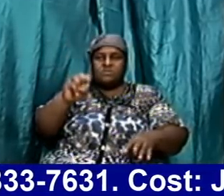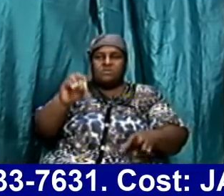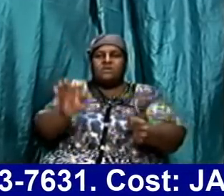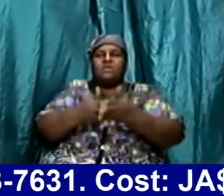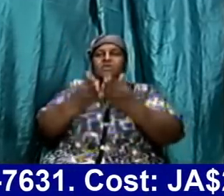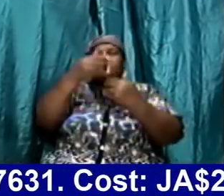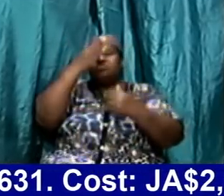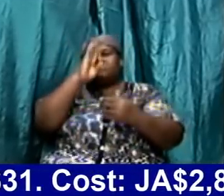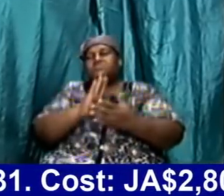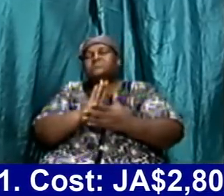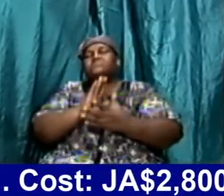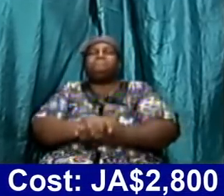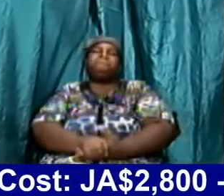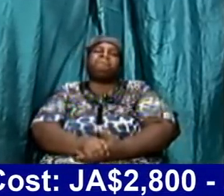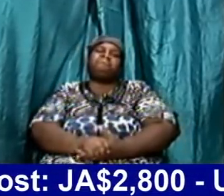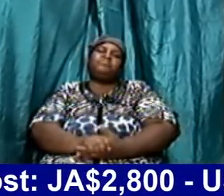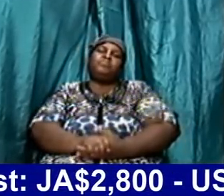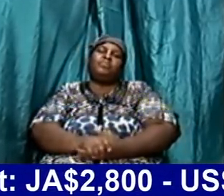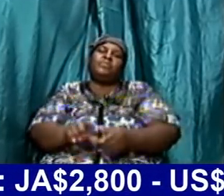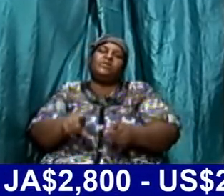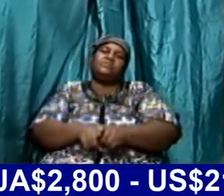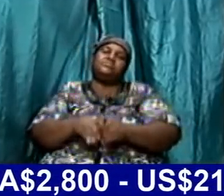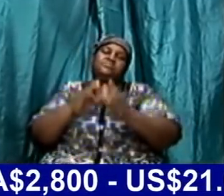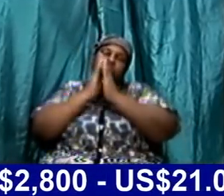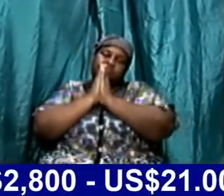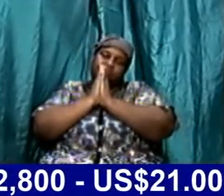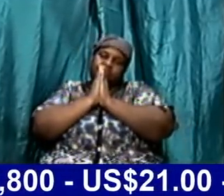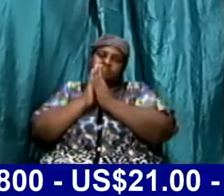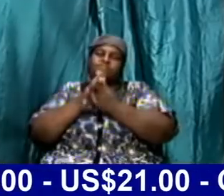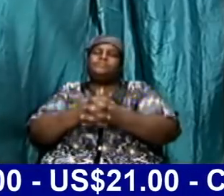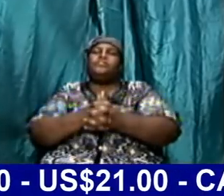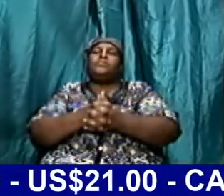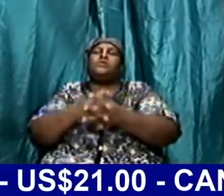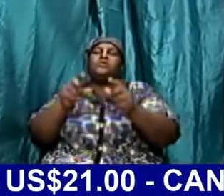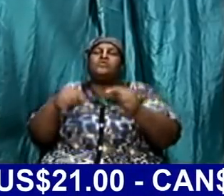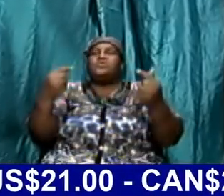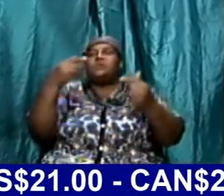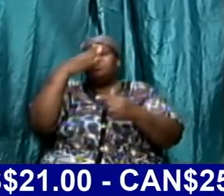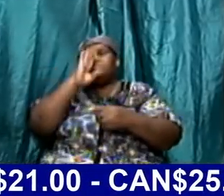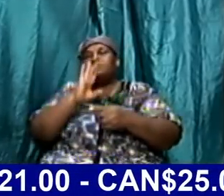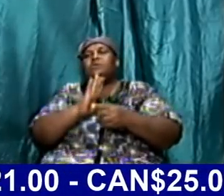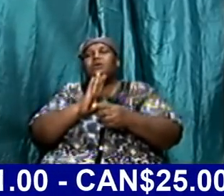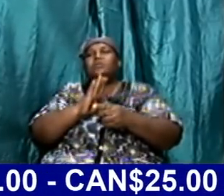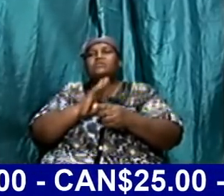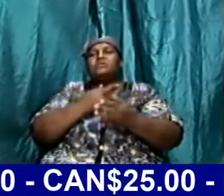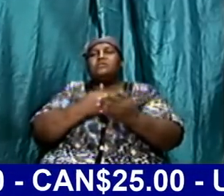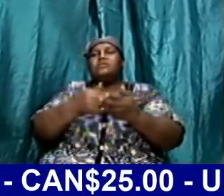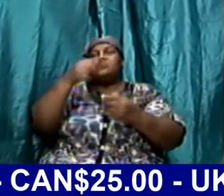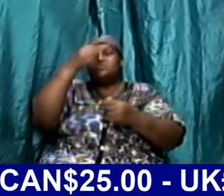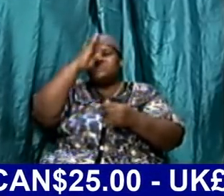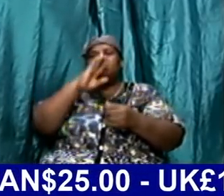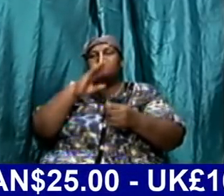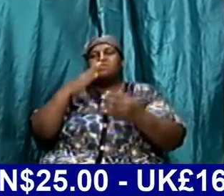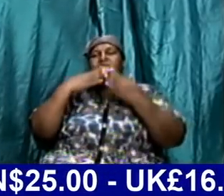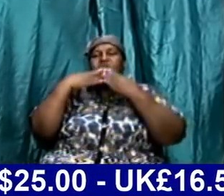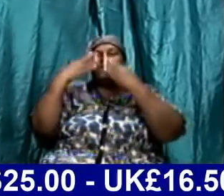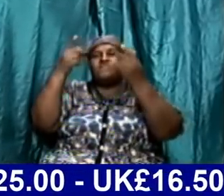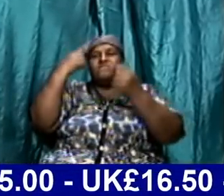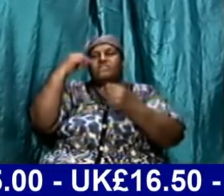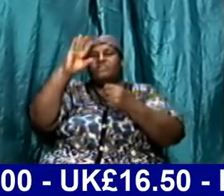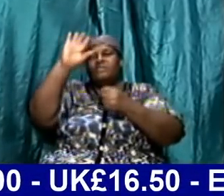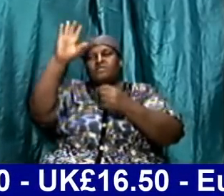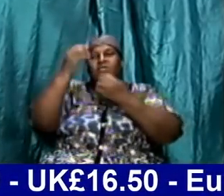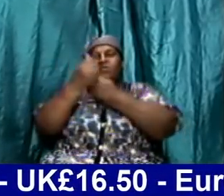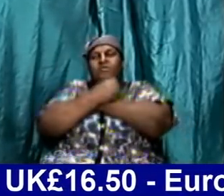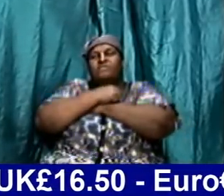you as we bow our heads as I pray great God righteous God we thank you God for your love